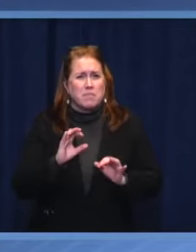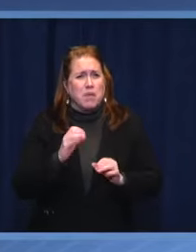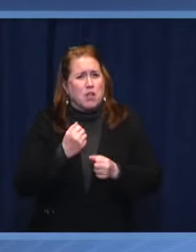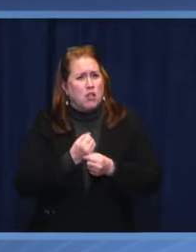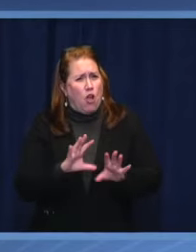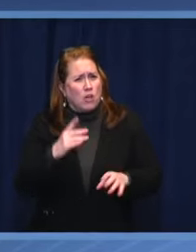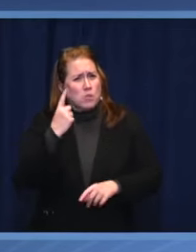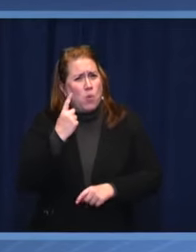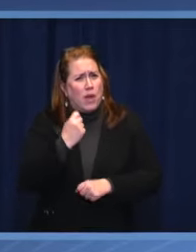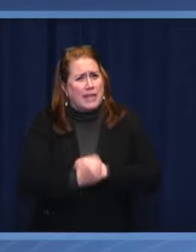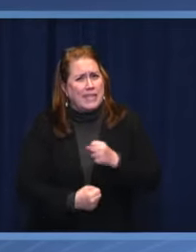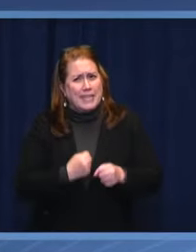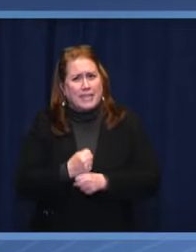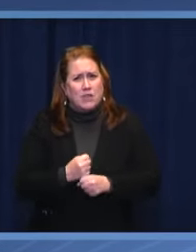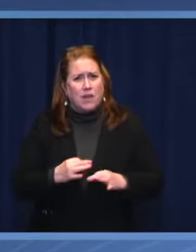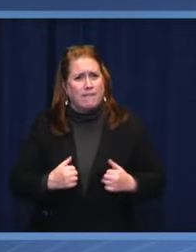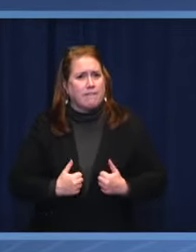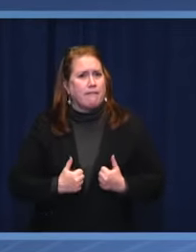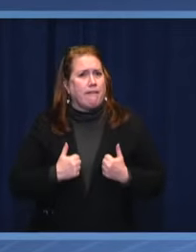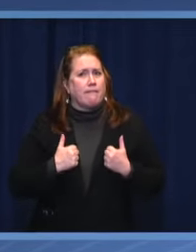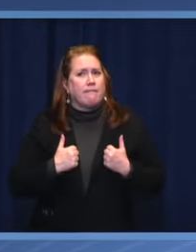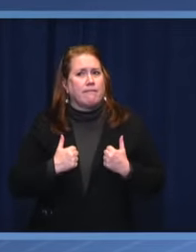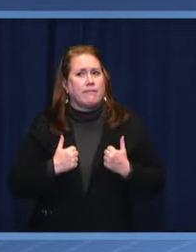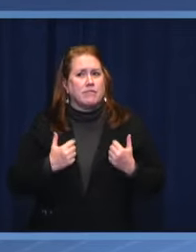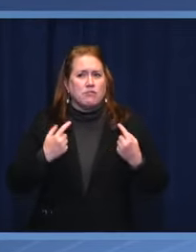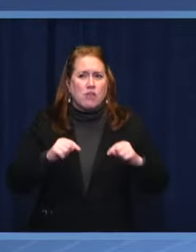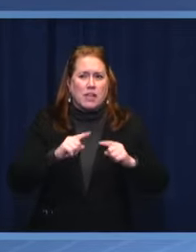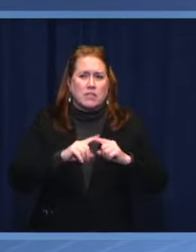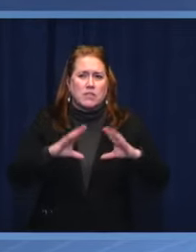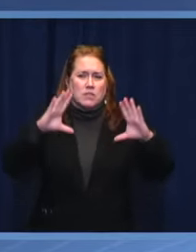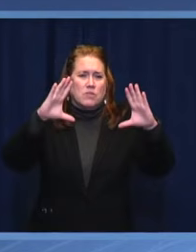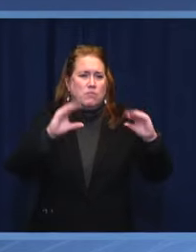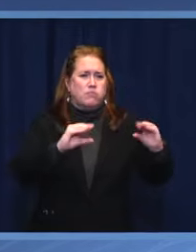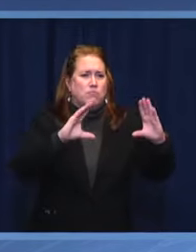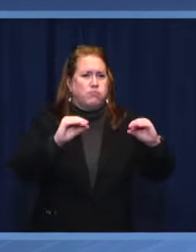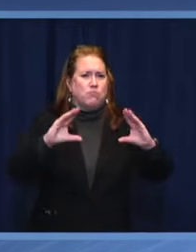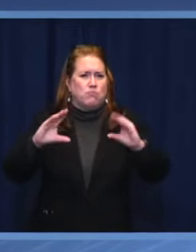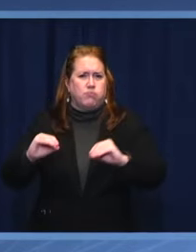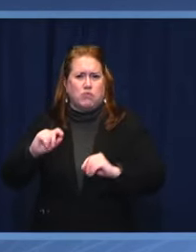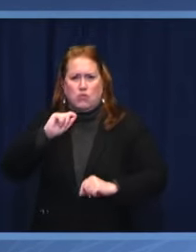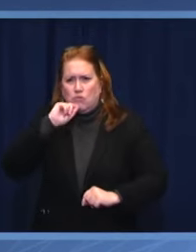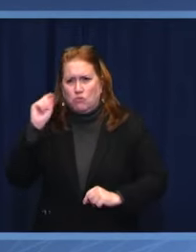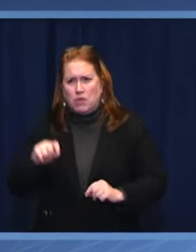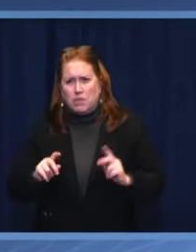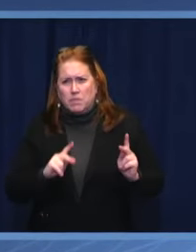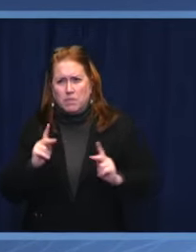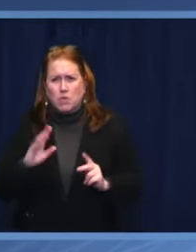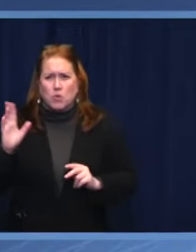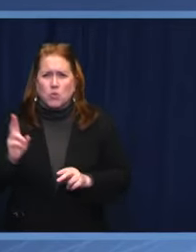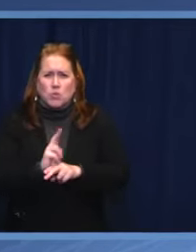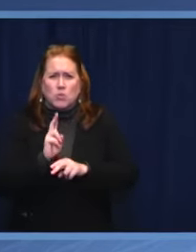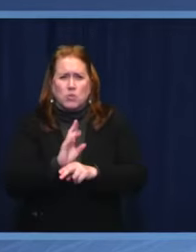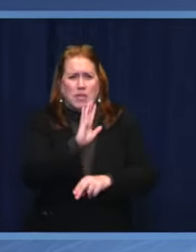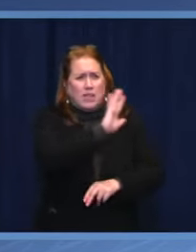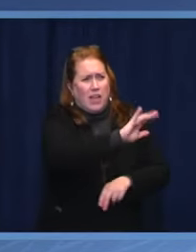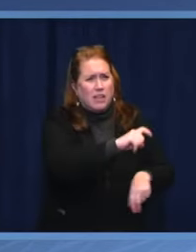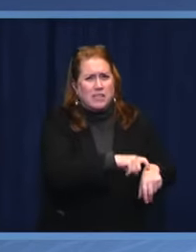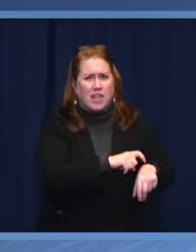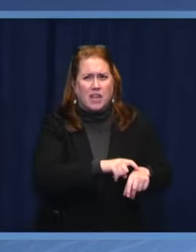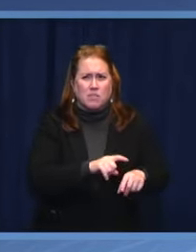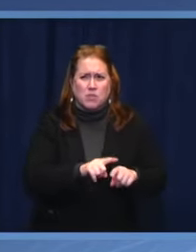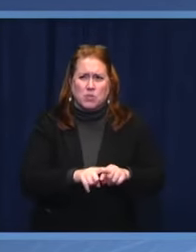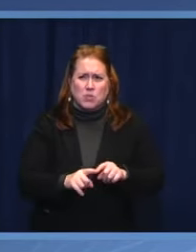decades. They channeled all their time and unlimited money